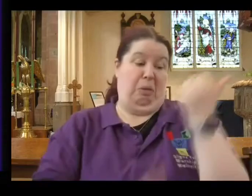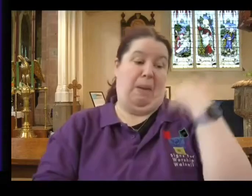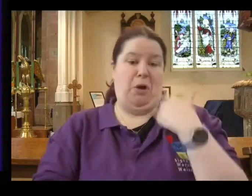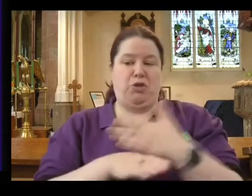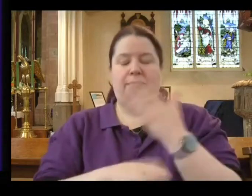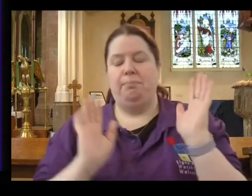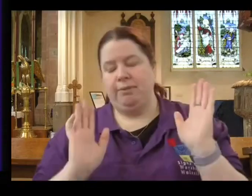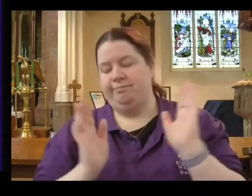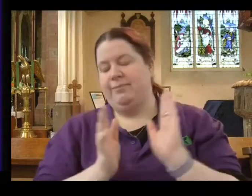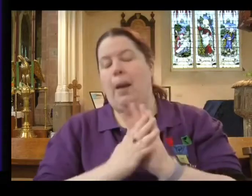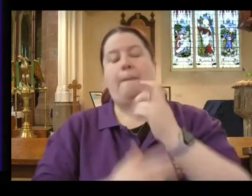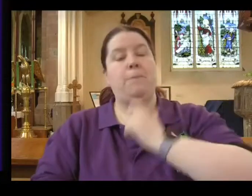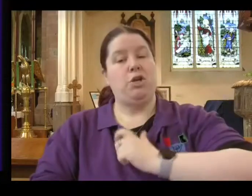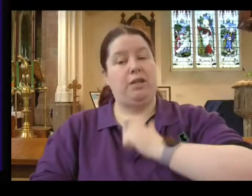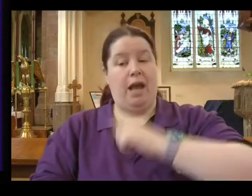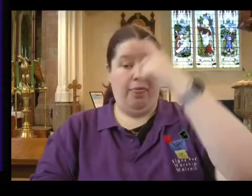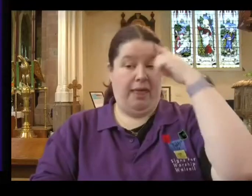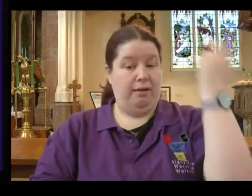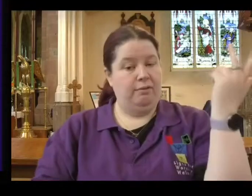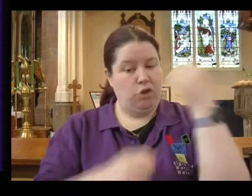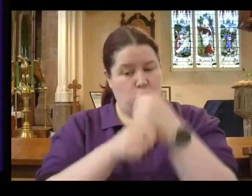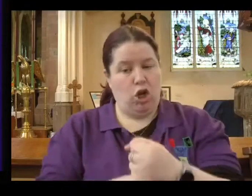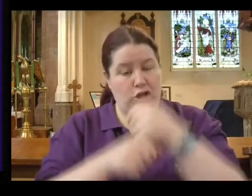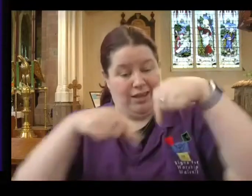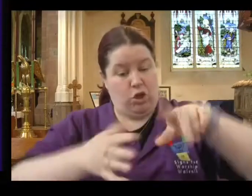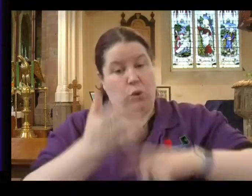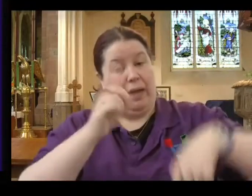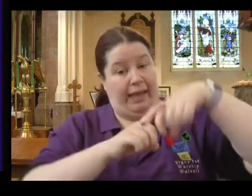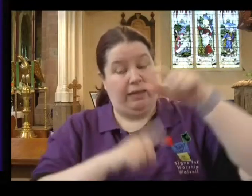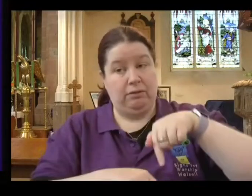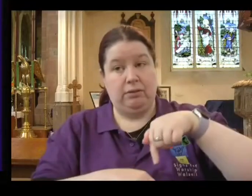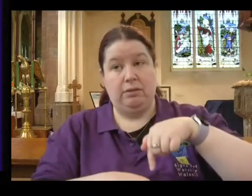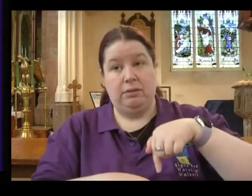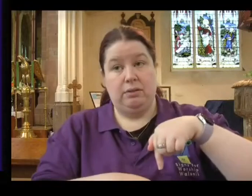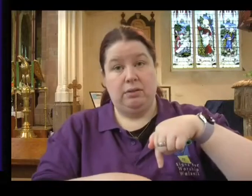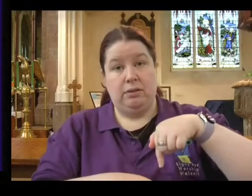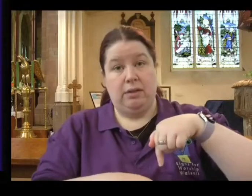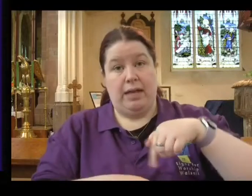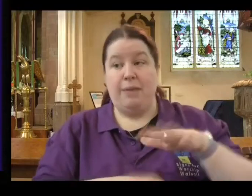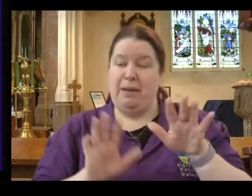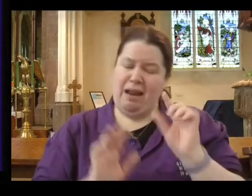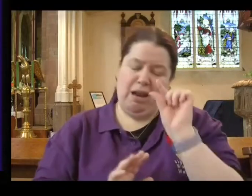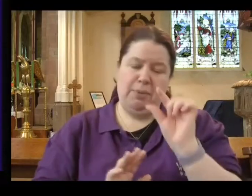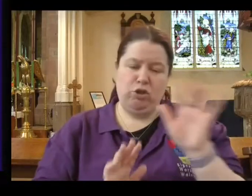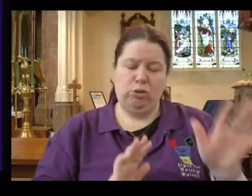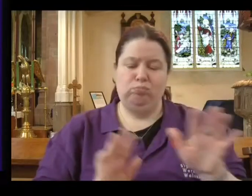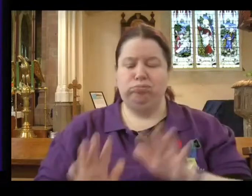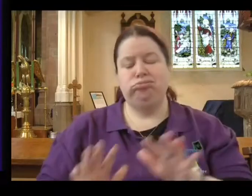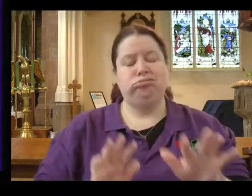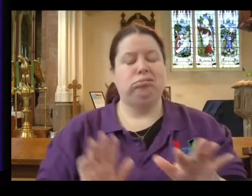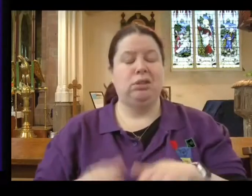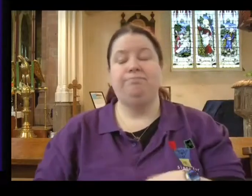Personally, I think the church in this country has been too complacent in the past.